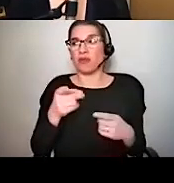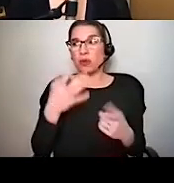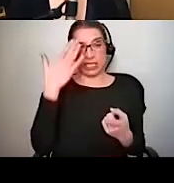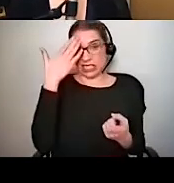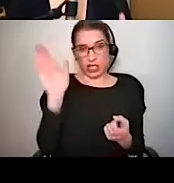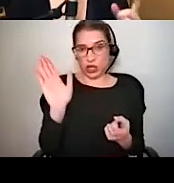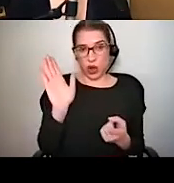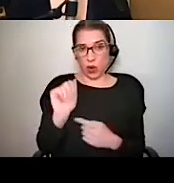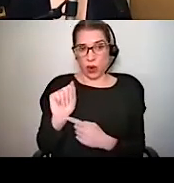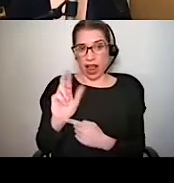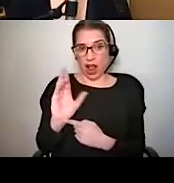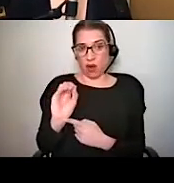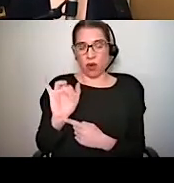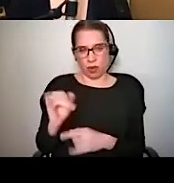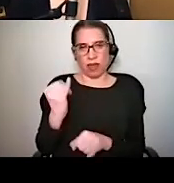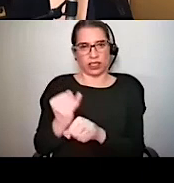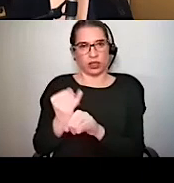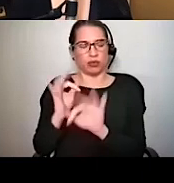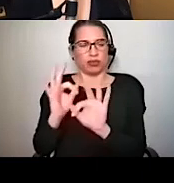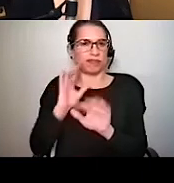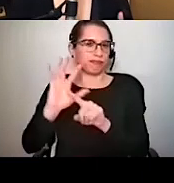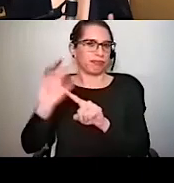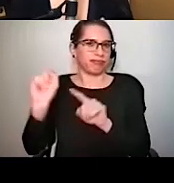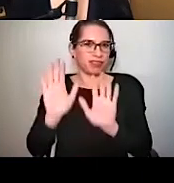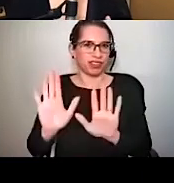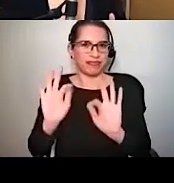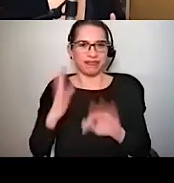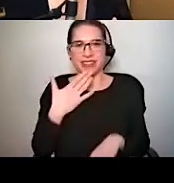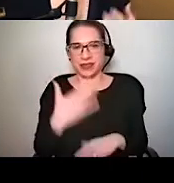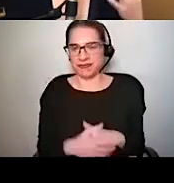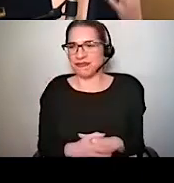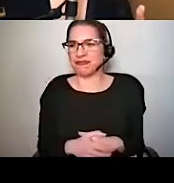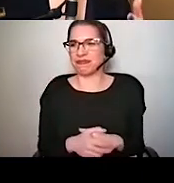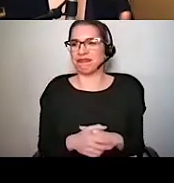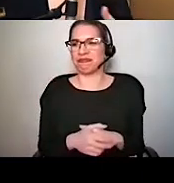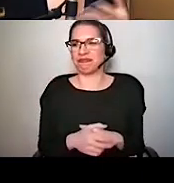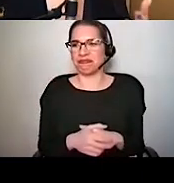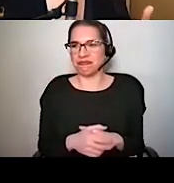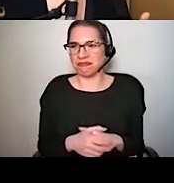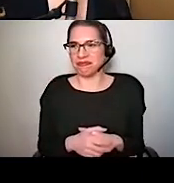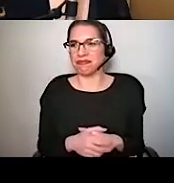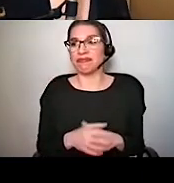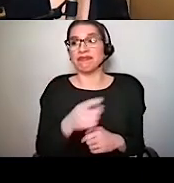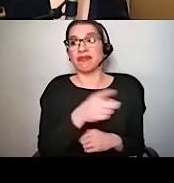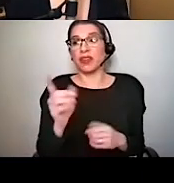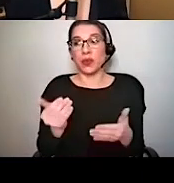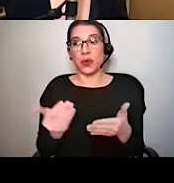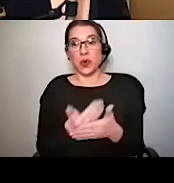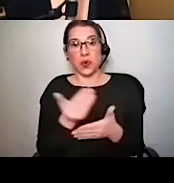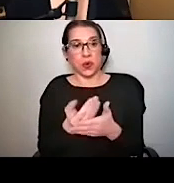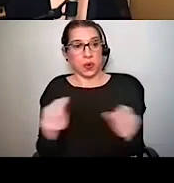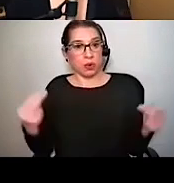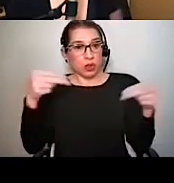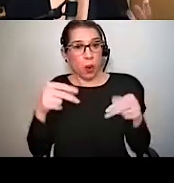they are an institution that is pretty great. So thank you all. And for those of you who are new to us, a quick